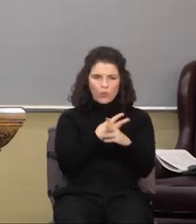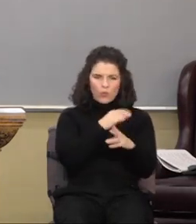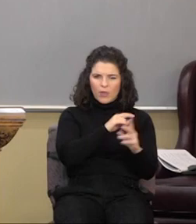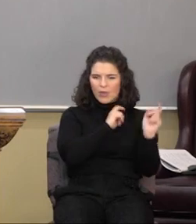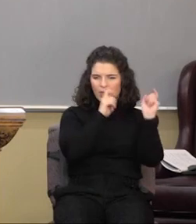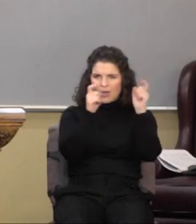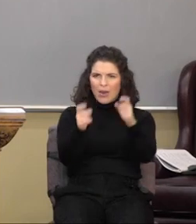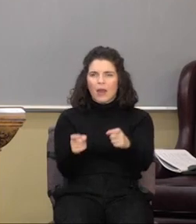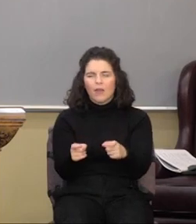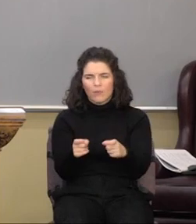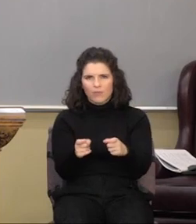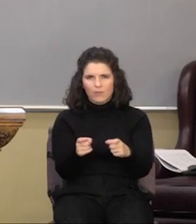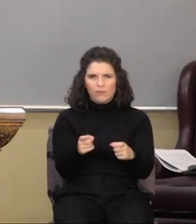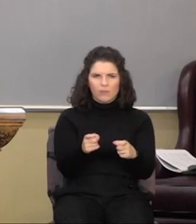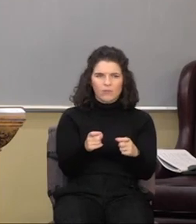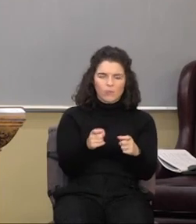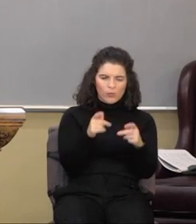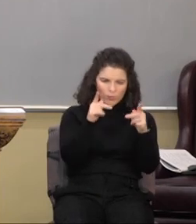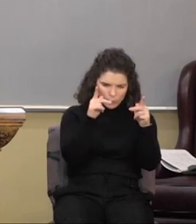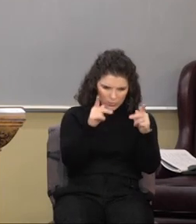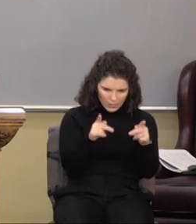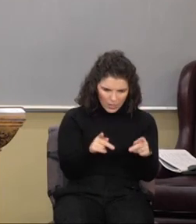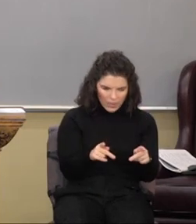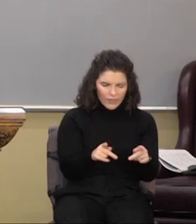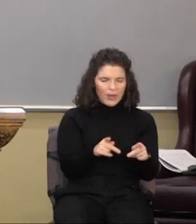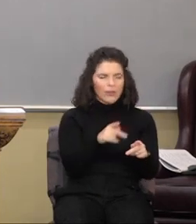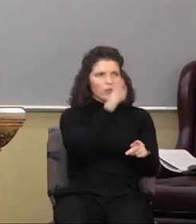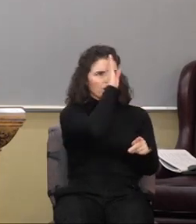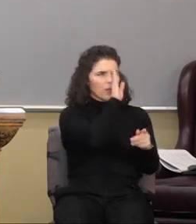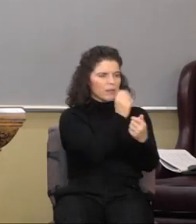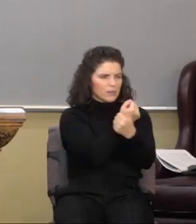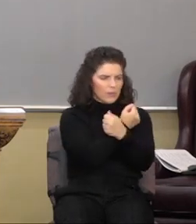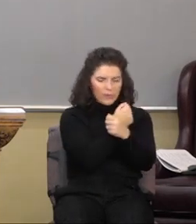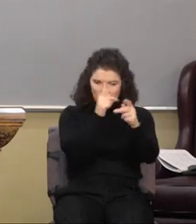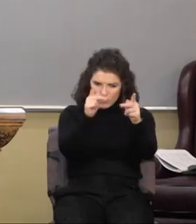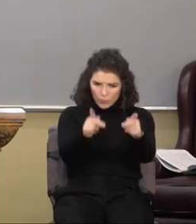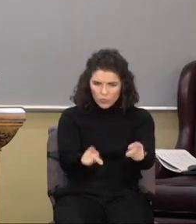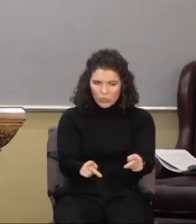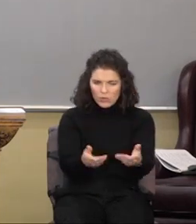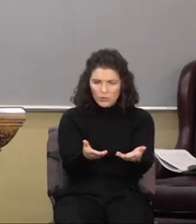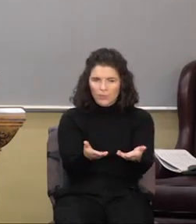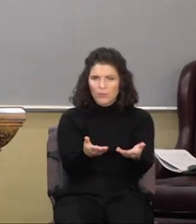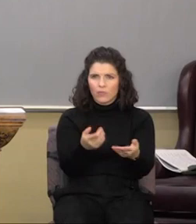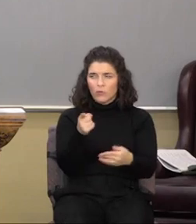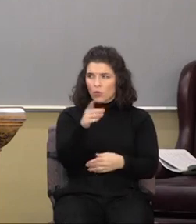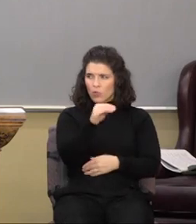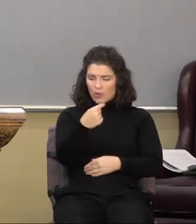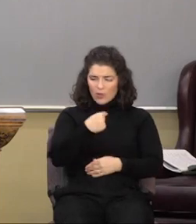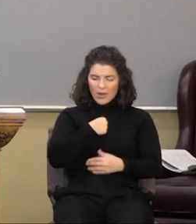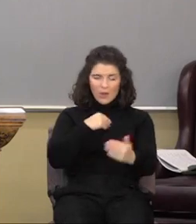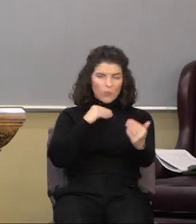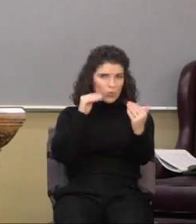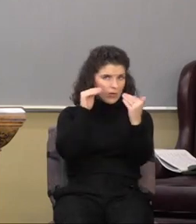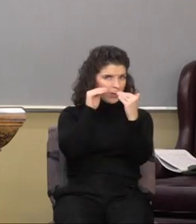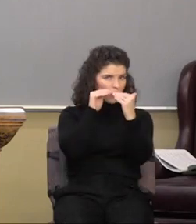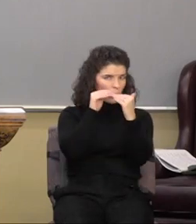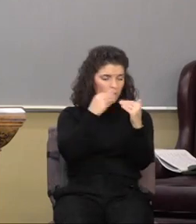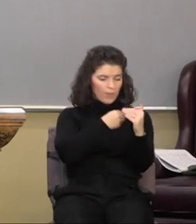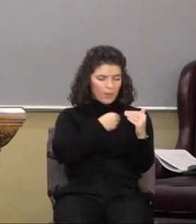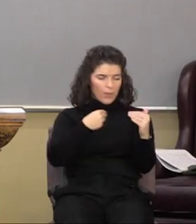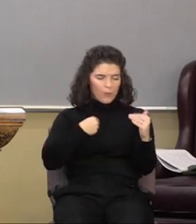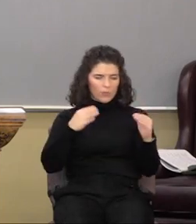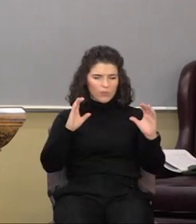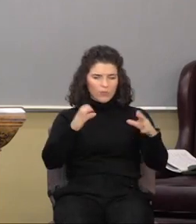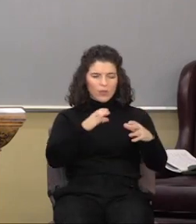personification of God's love is in a person. You and I were equal members of this body. We're supposed